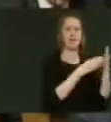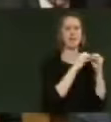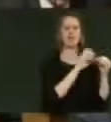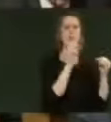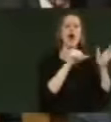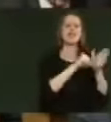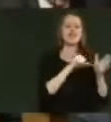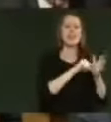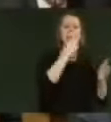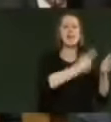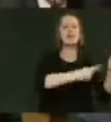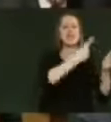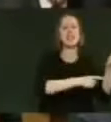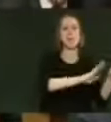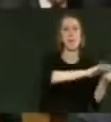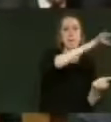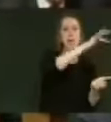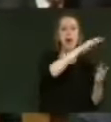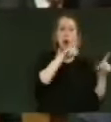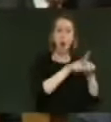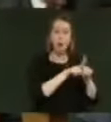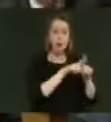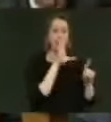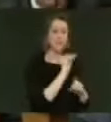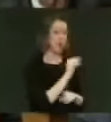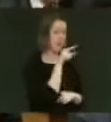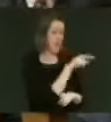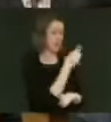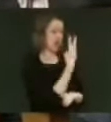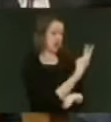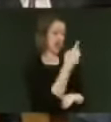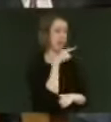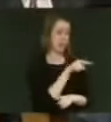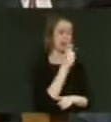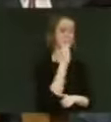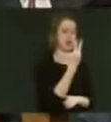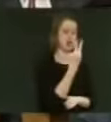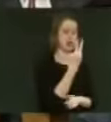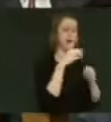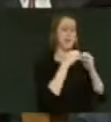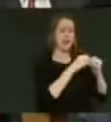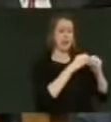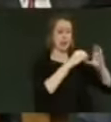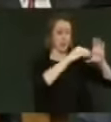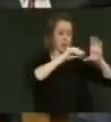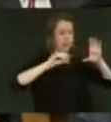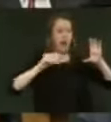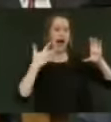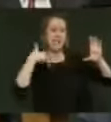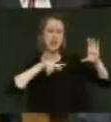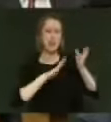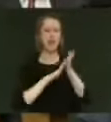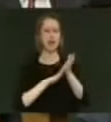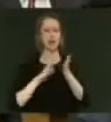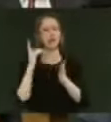and penalties. And what's more, of that $3.2 billion, $800 million is owed by people who